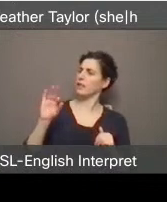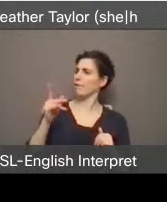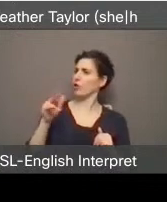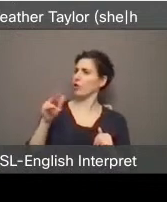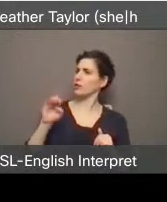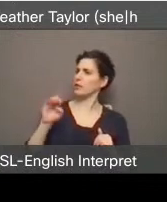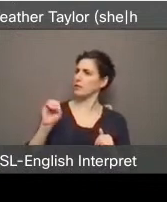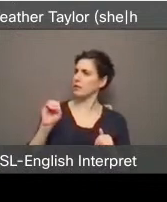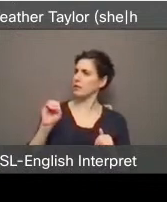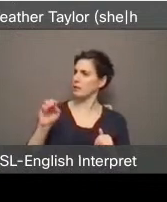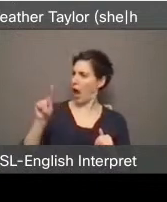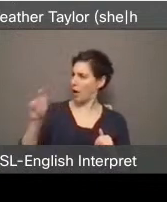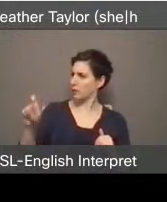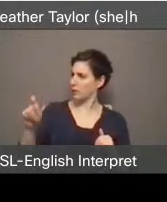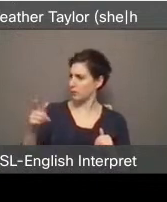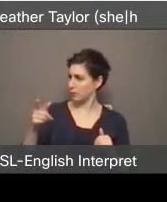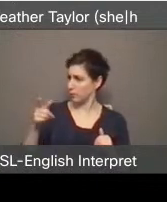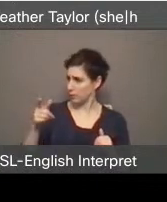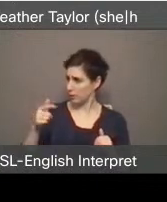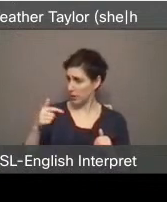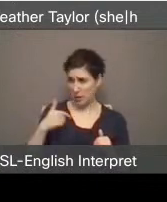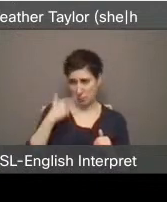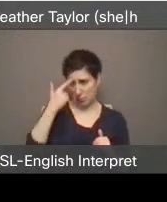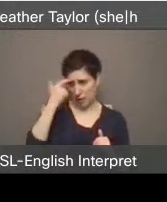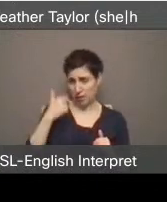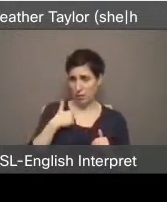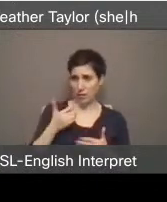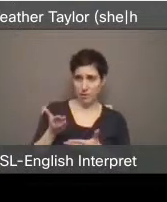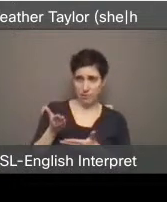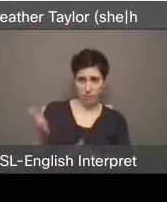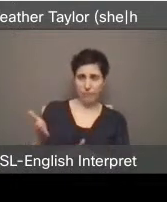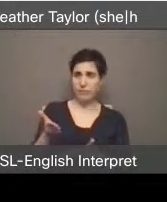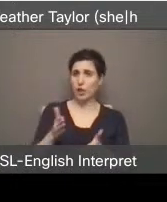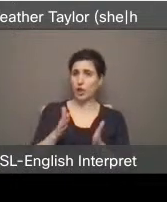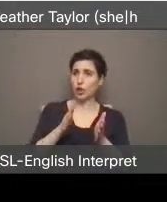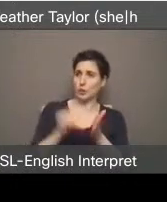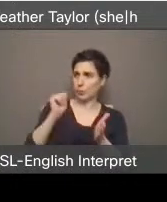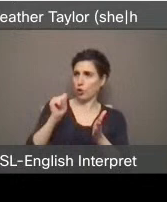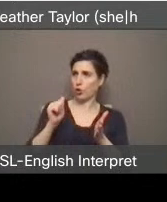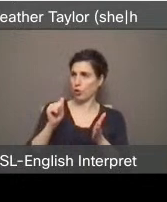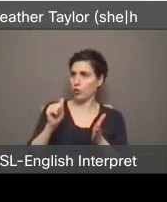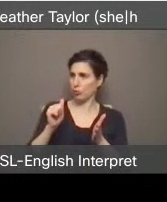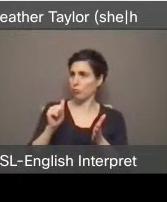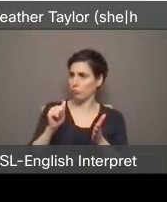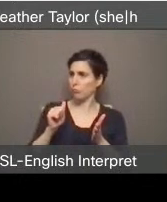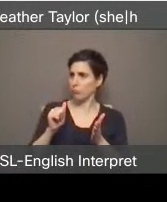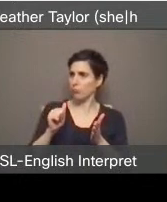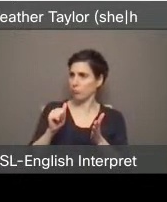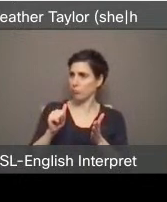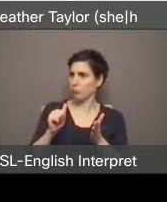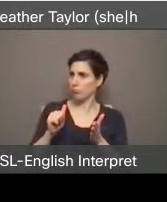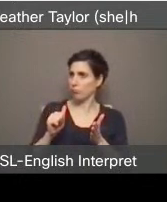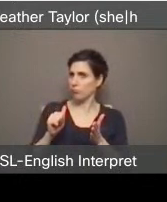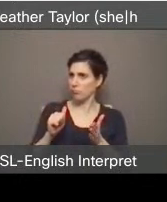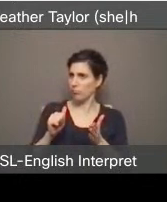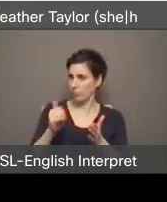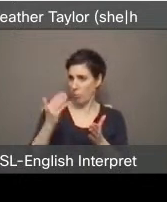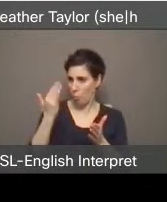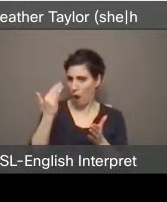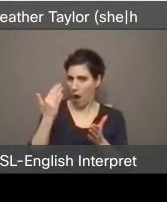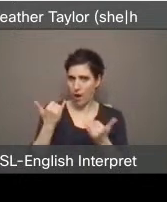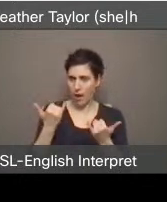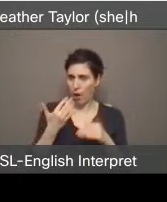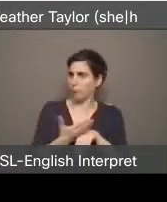almost certain certainty that it's probably It's cheaper just to go that route now that that you have to rebuild and that that